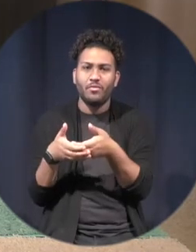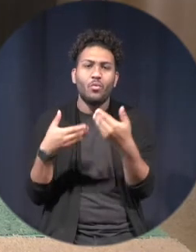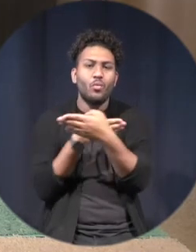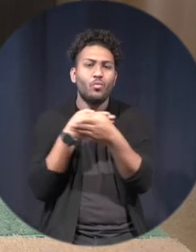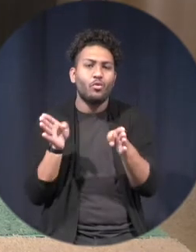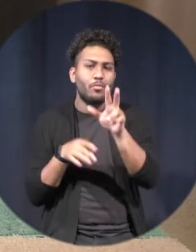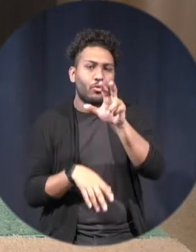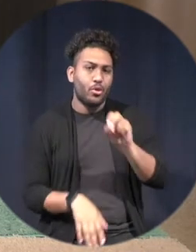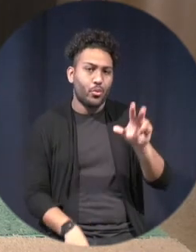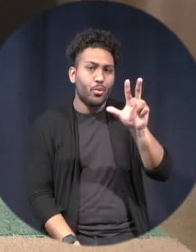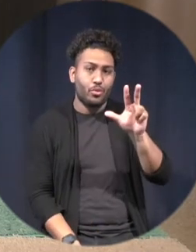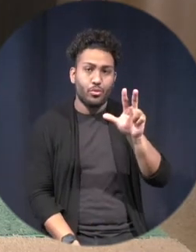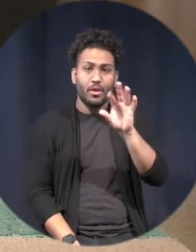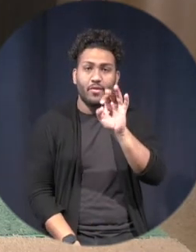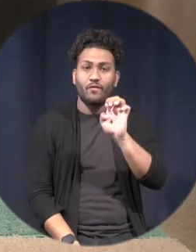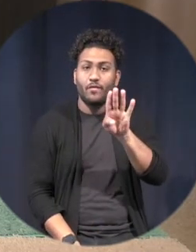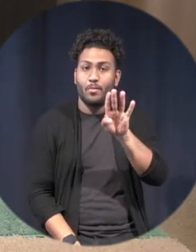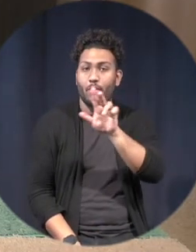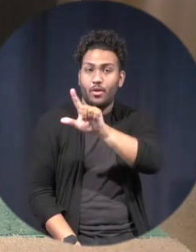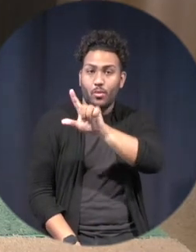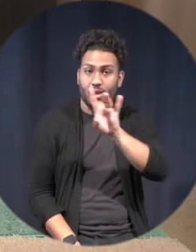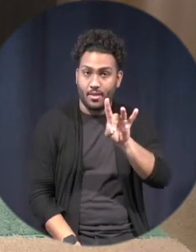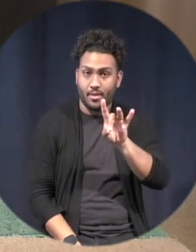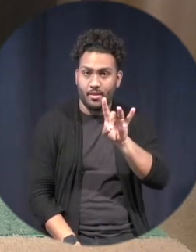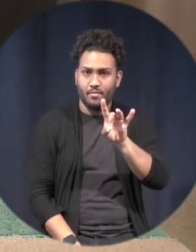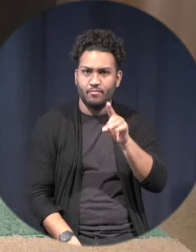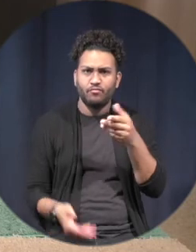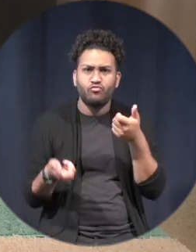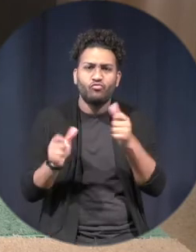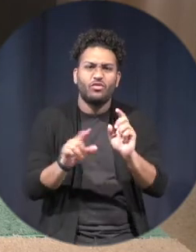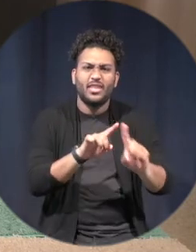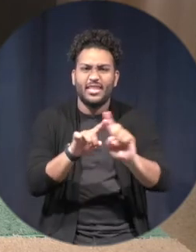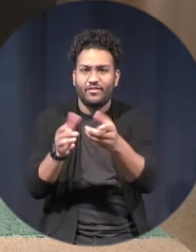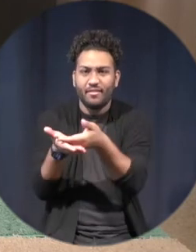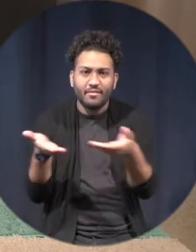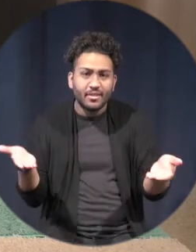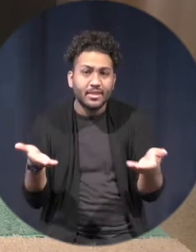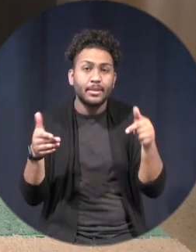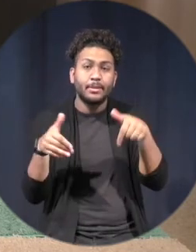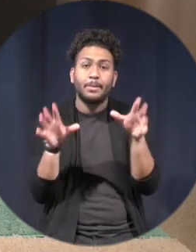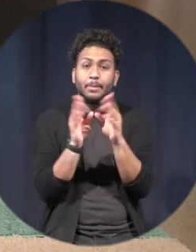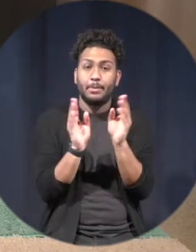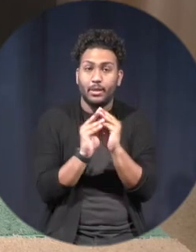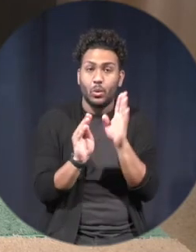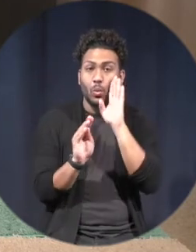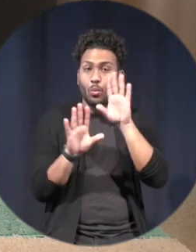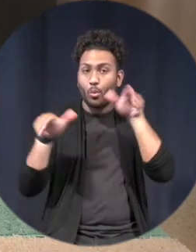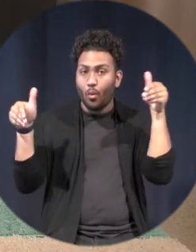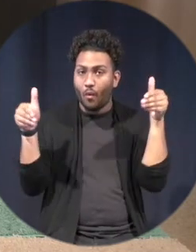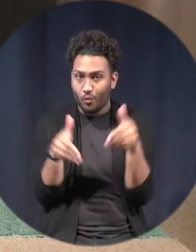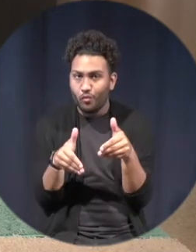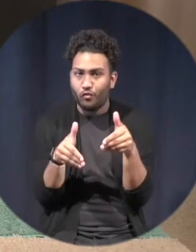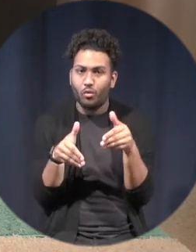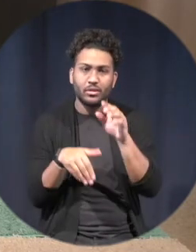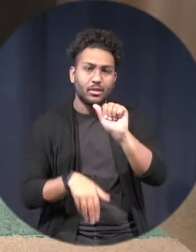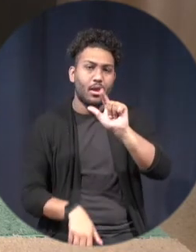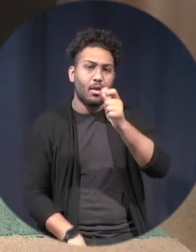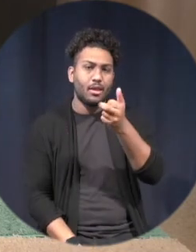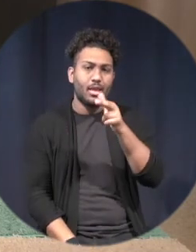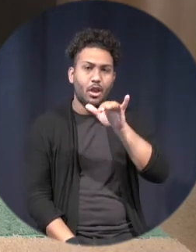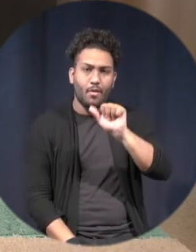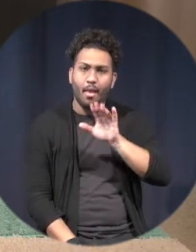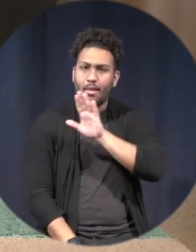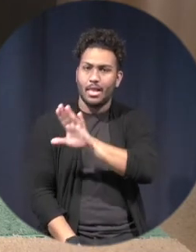303, February 28th, to broaden your horizons. This meeting, we will be taking a cultural journey to